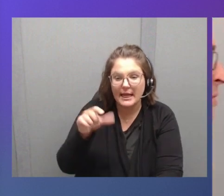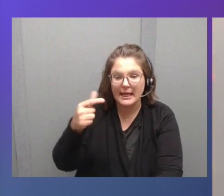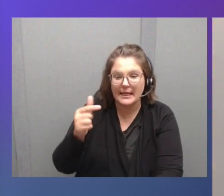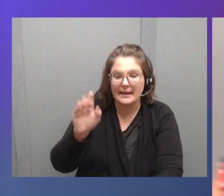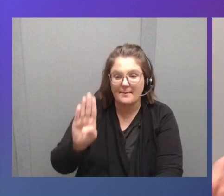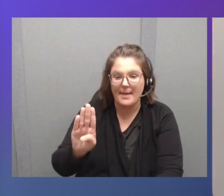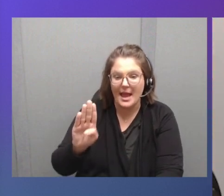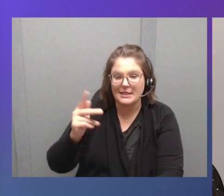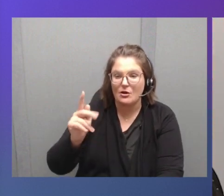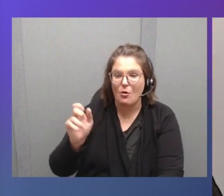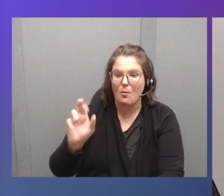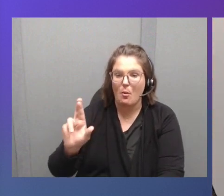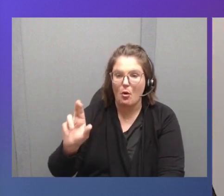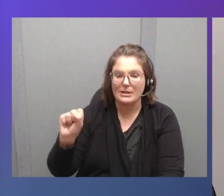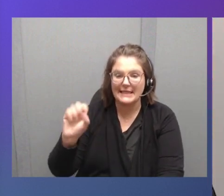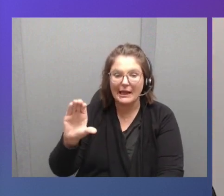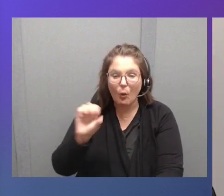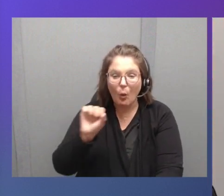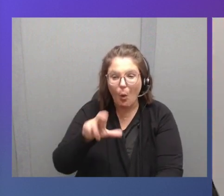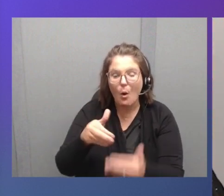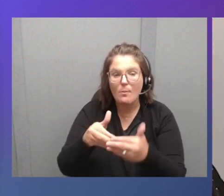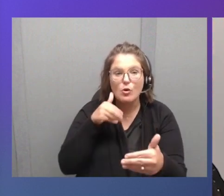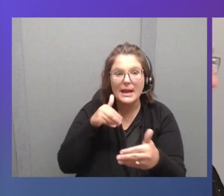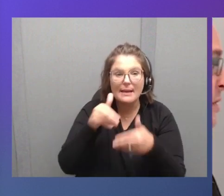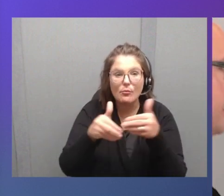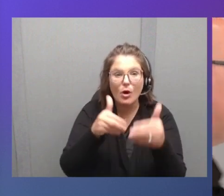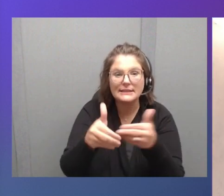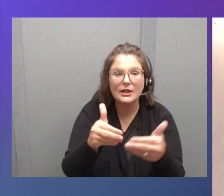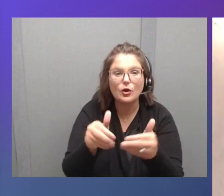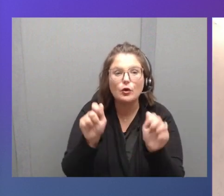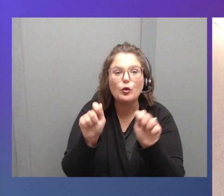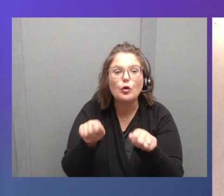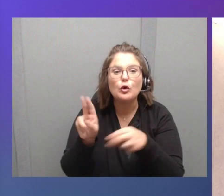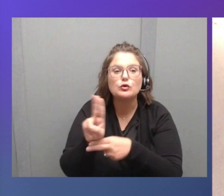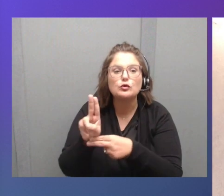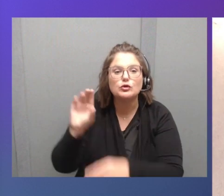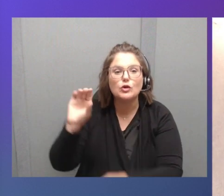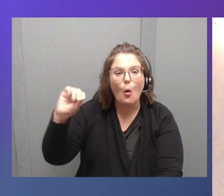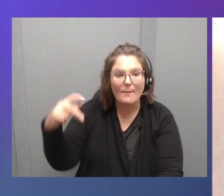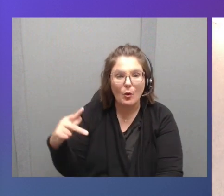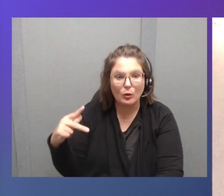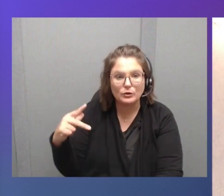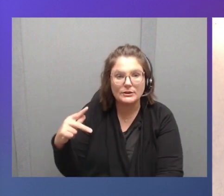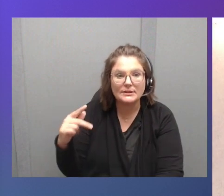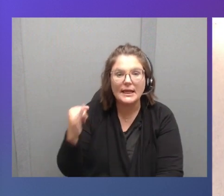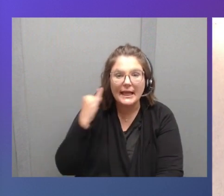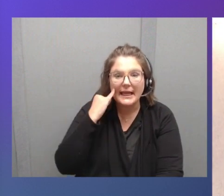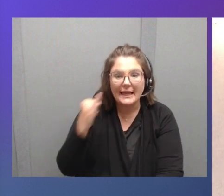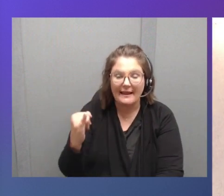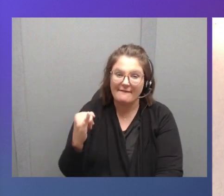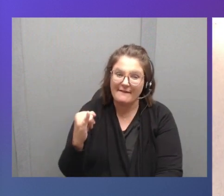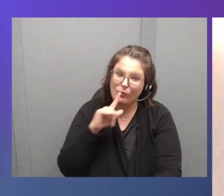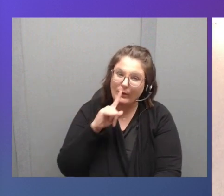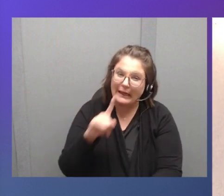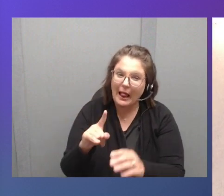Or if you want to do some pre-processing as we're showcasing, you could use outpost. So outpost, if I oversimplify it,